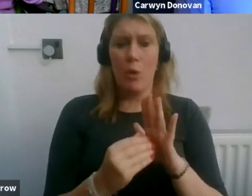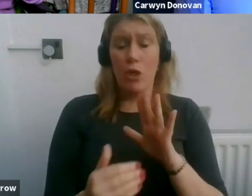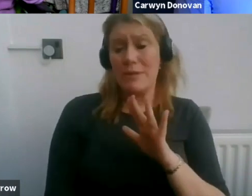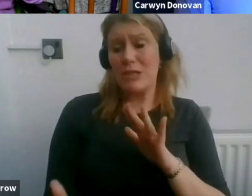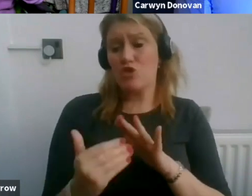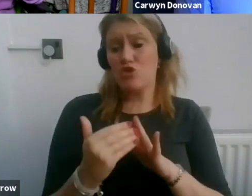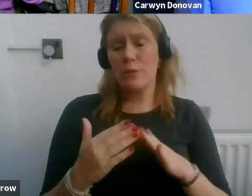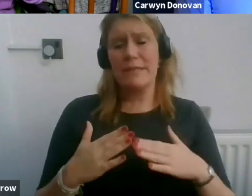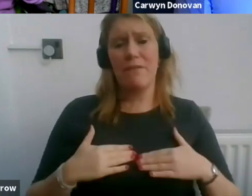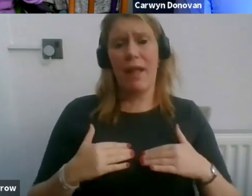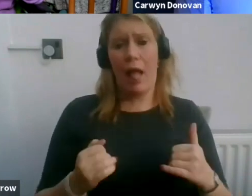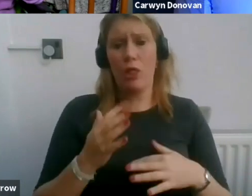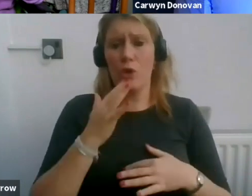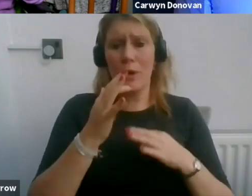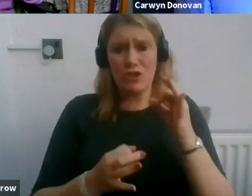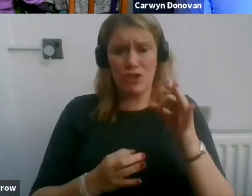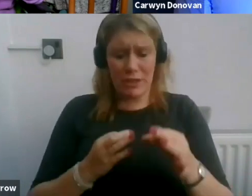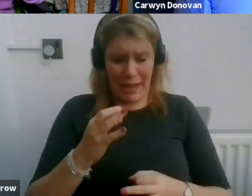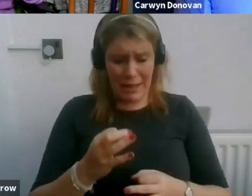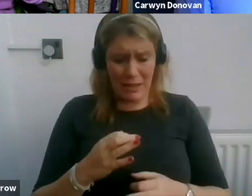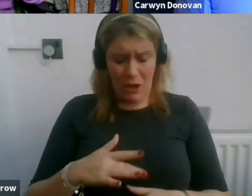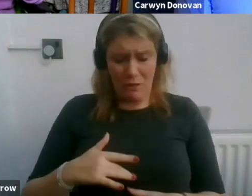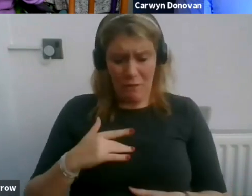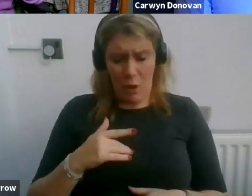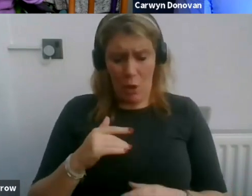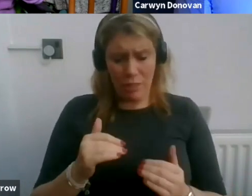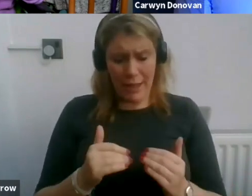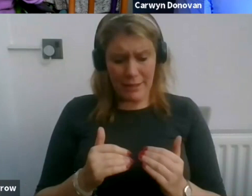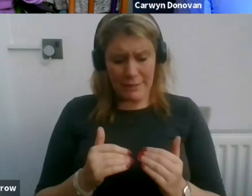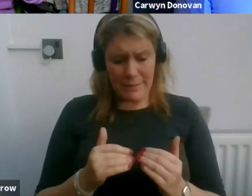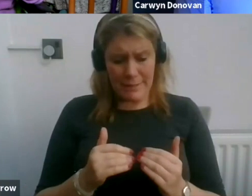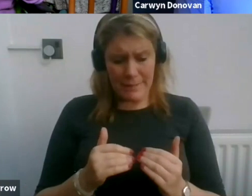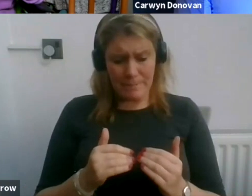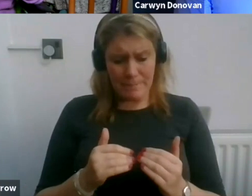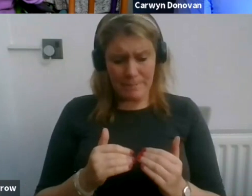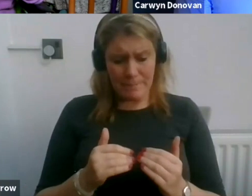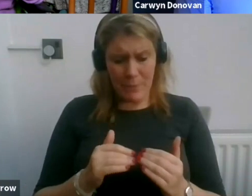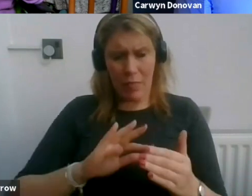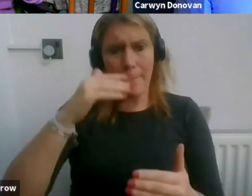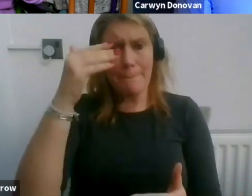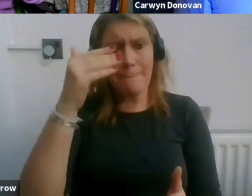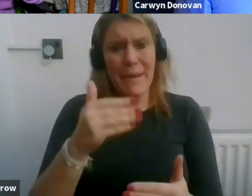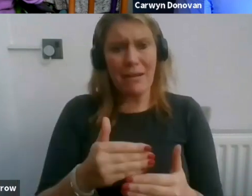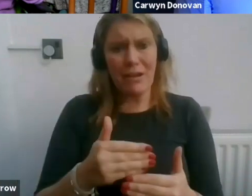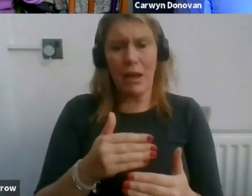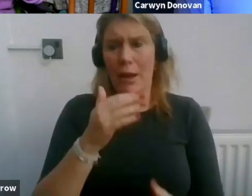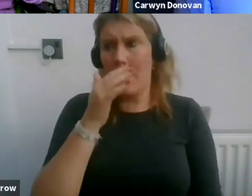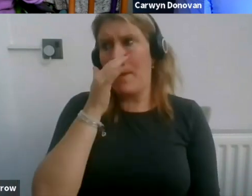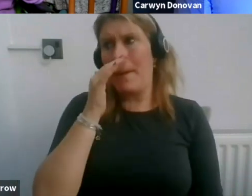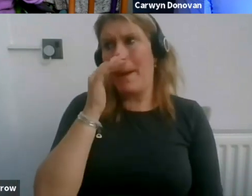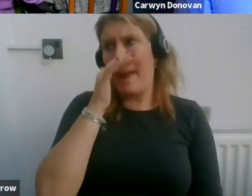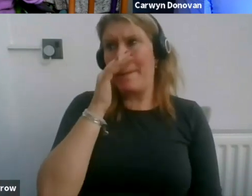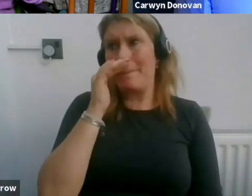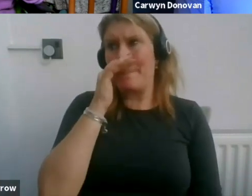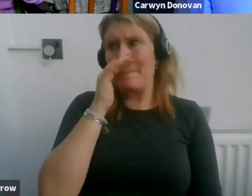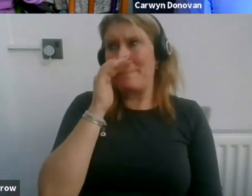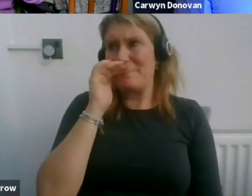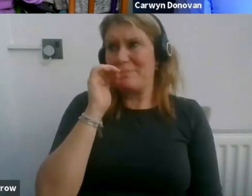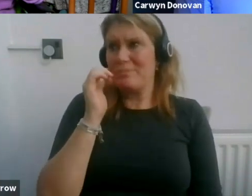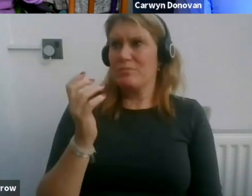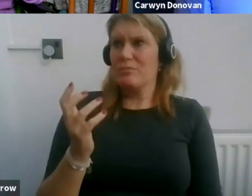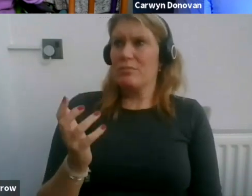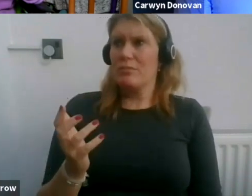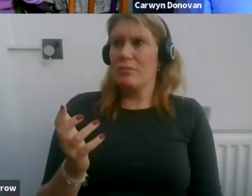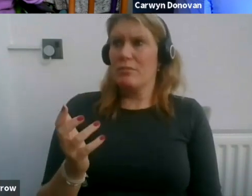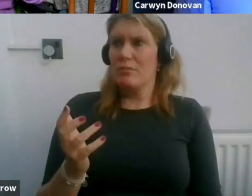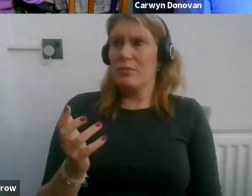questionnaires, that adds another level of difficulty, if you will, to somebody getting